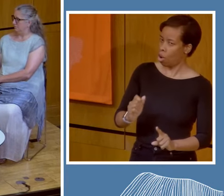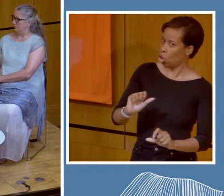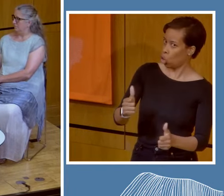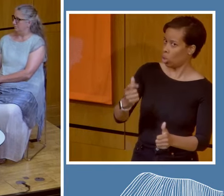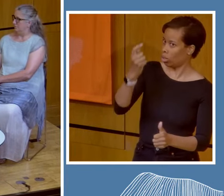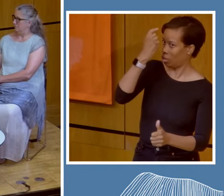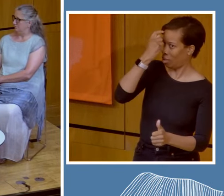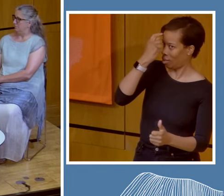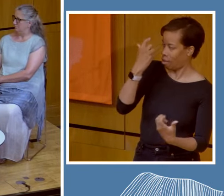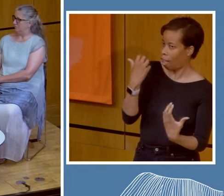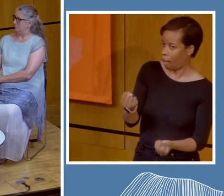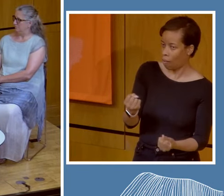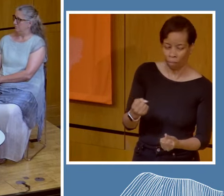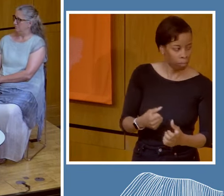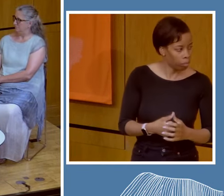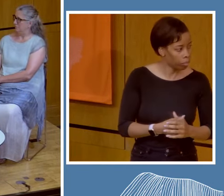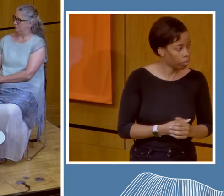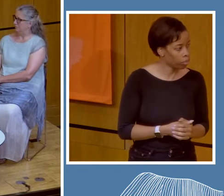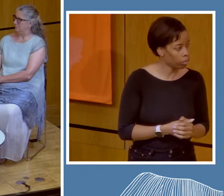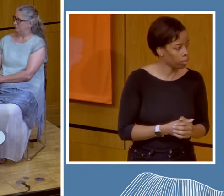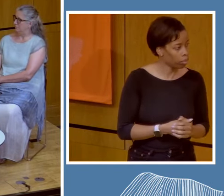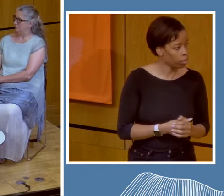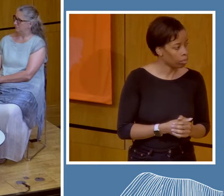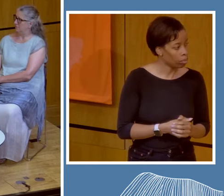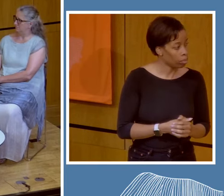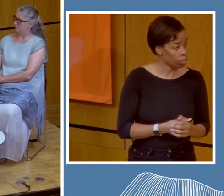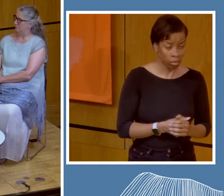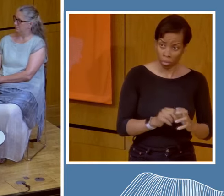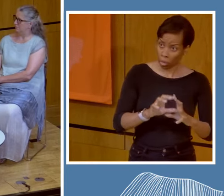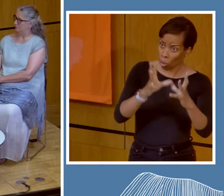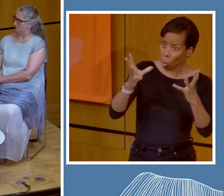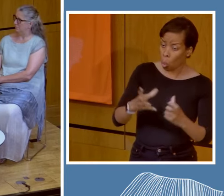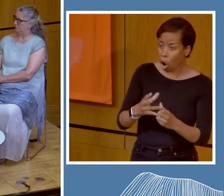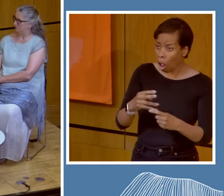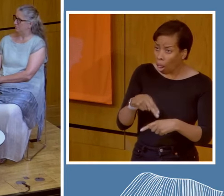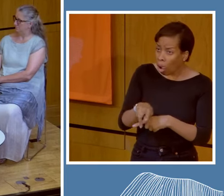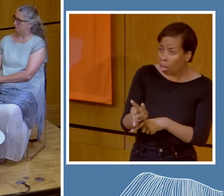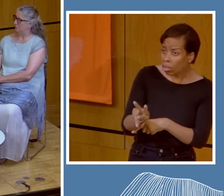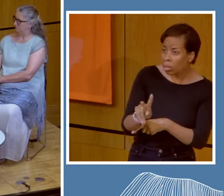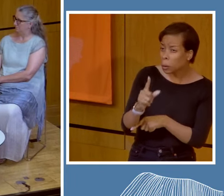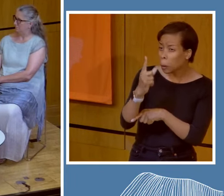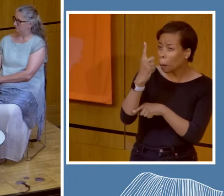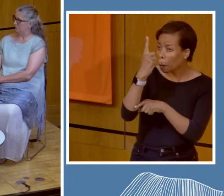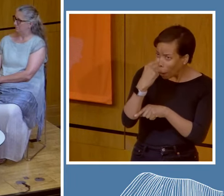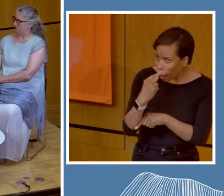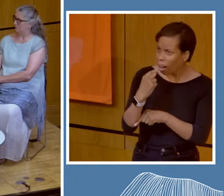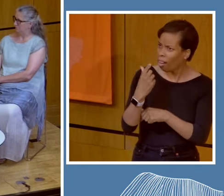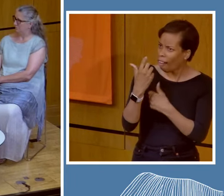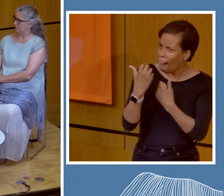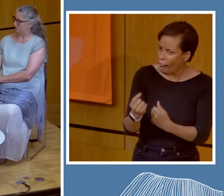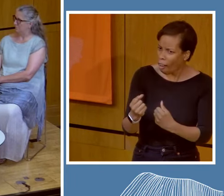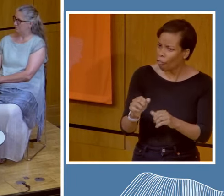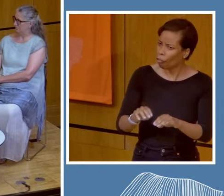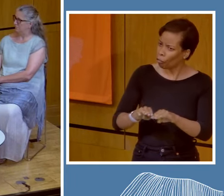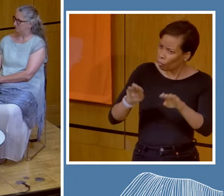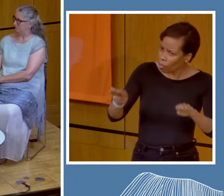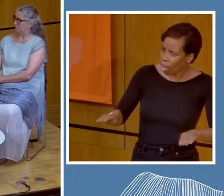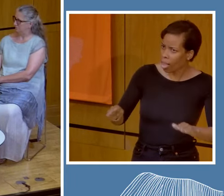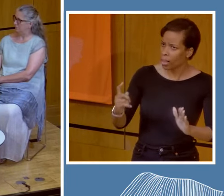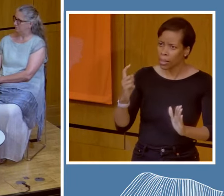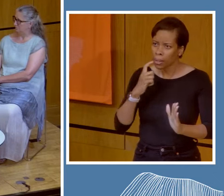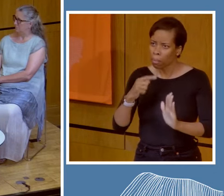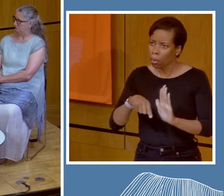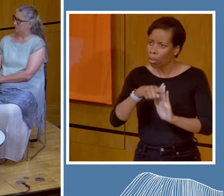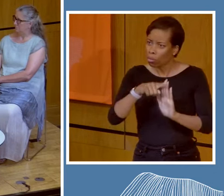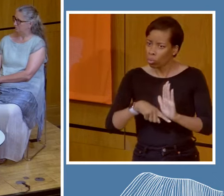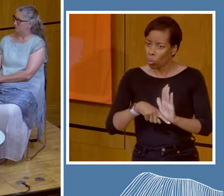idea that the world can be simple if we want it to be simple. And I always